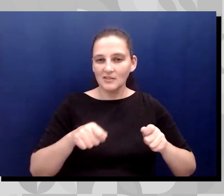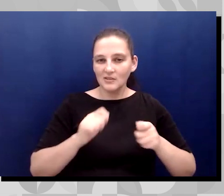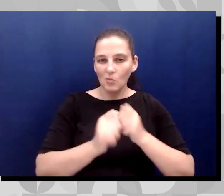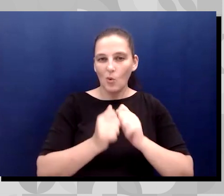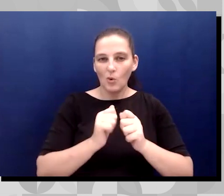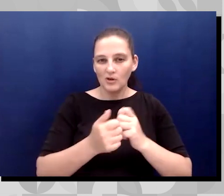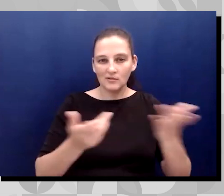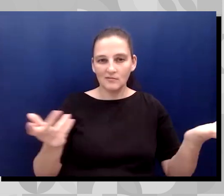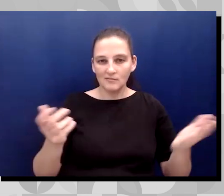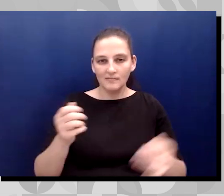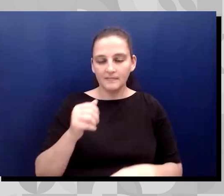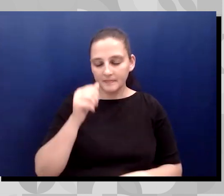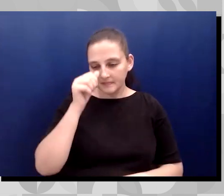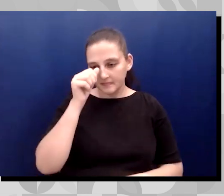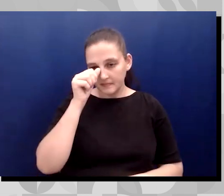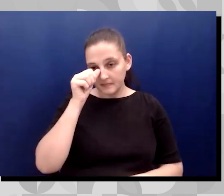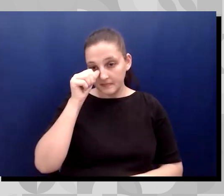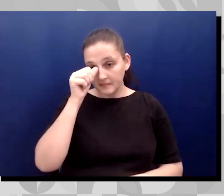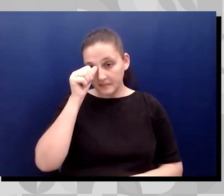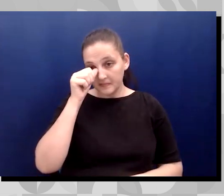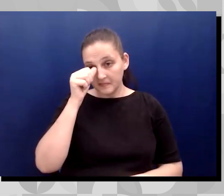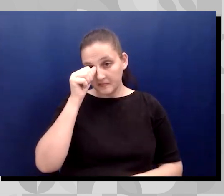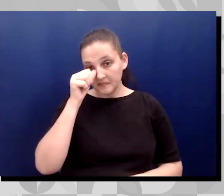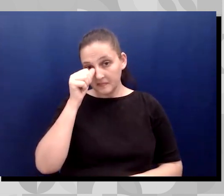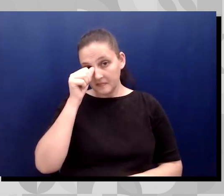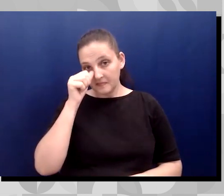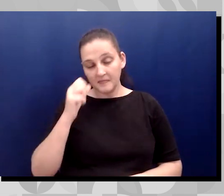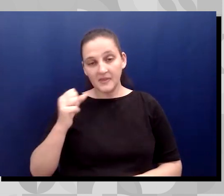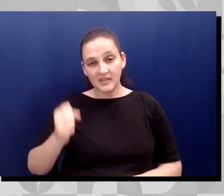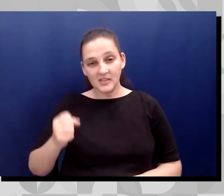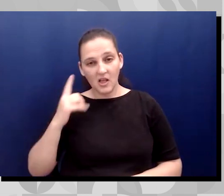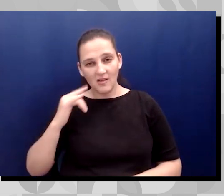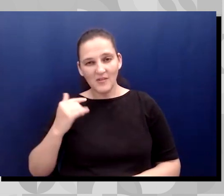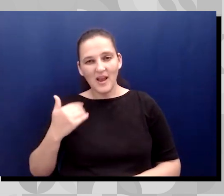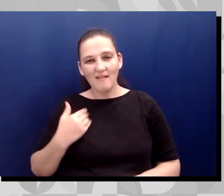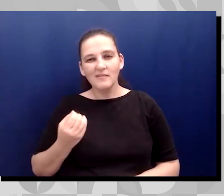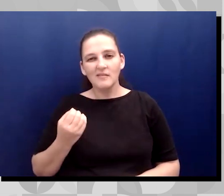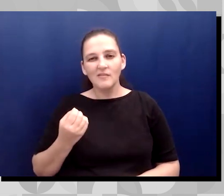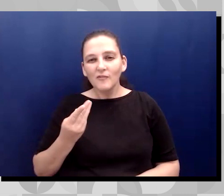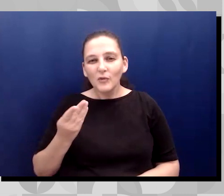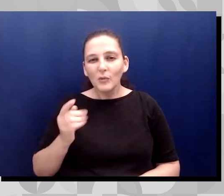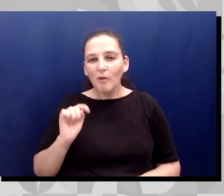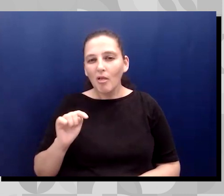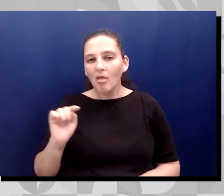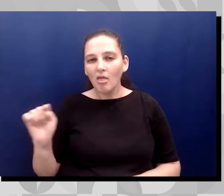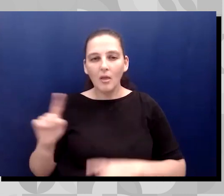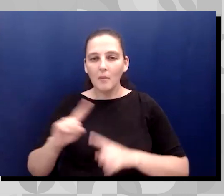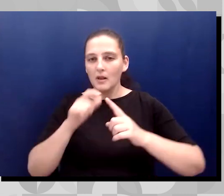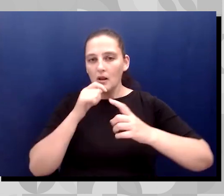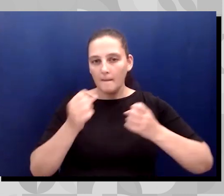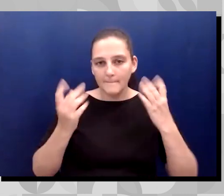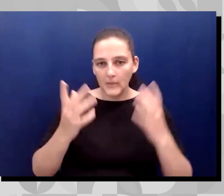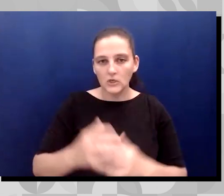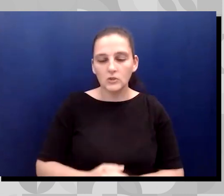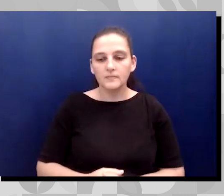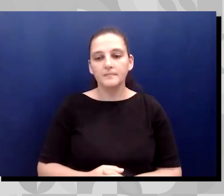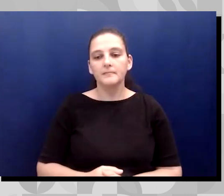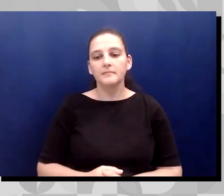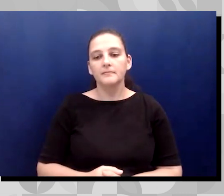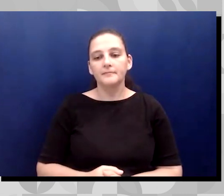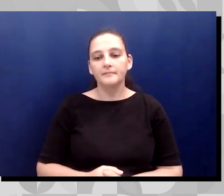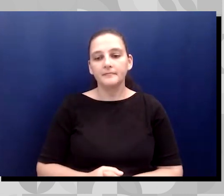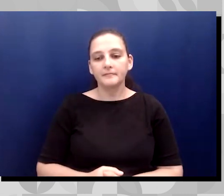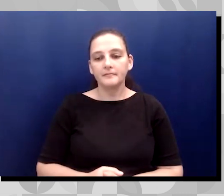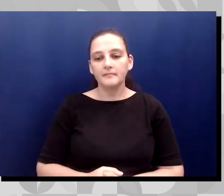there's some in Southern California, but not a lot. Our thing, my thing is, you know, we're trying